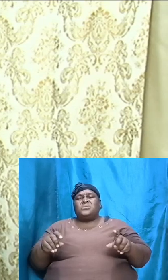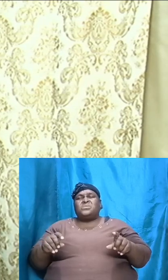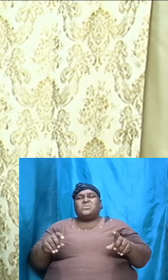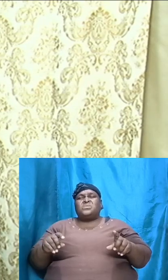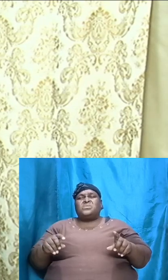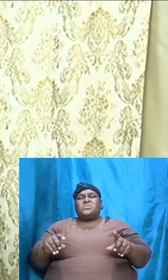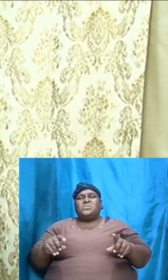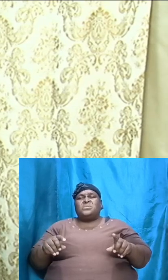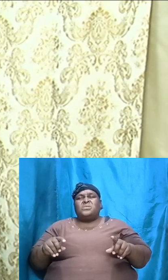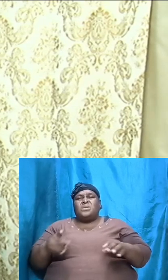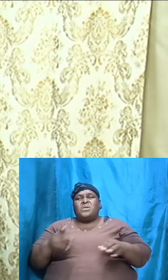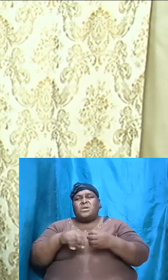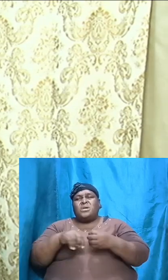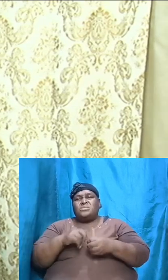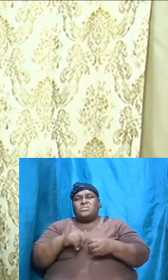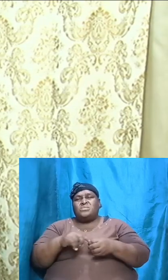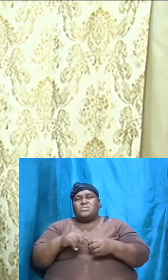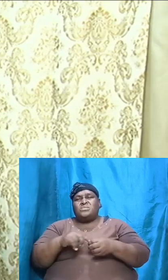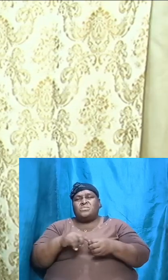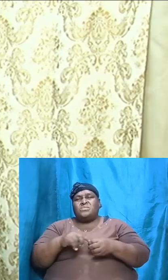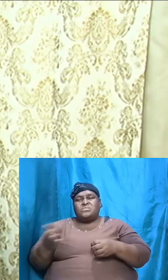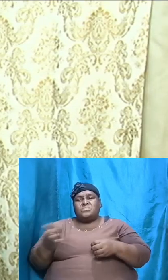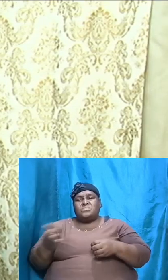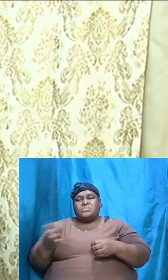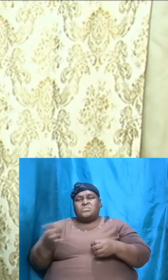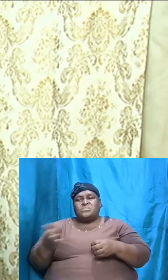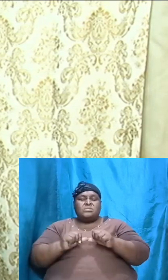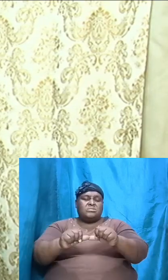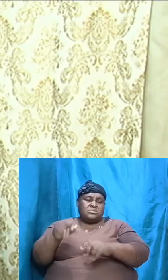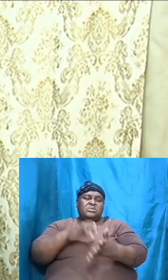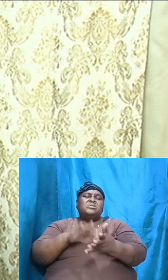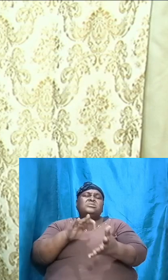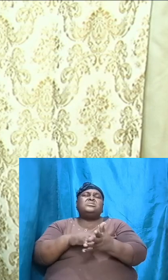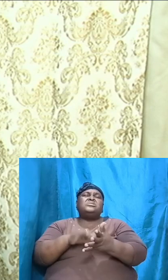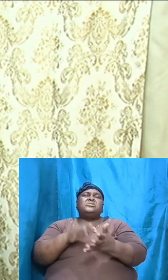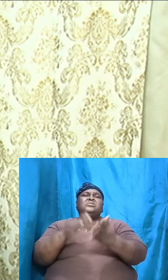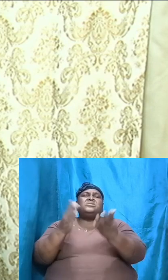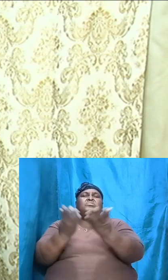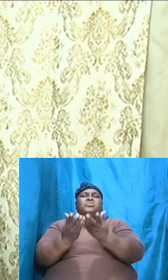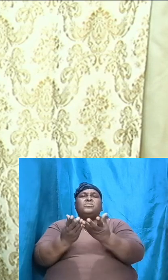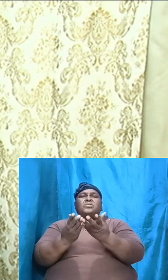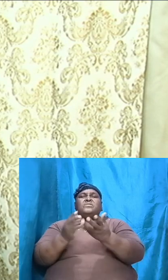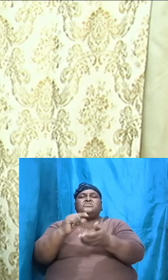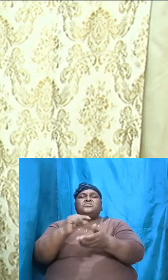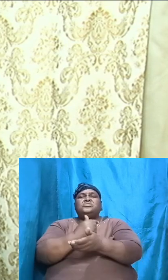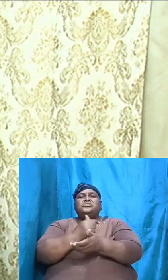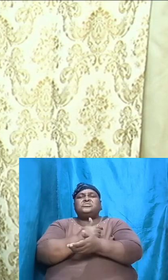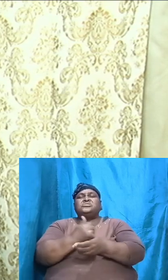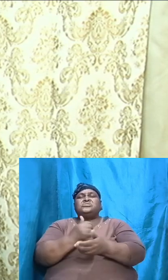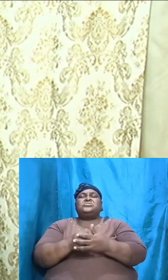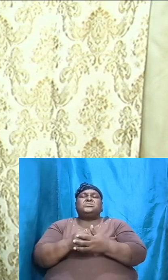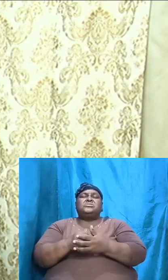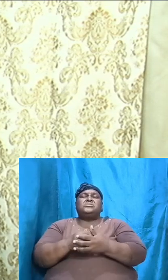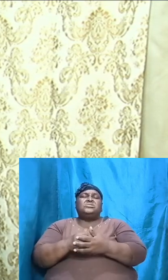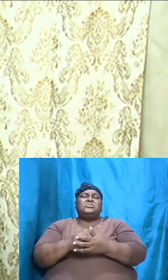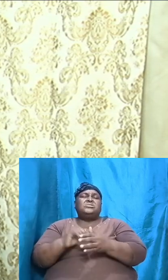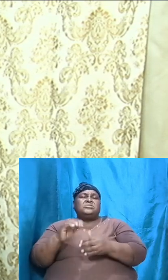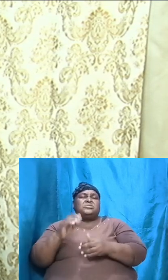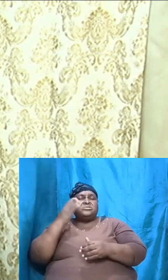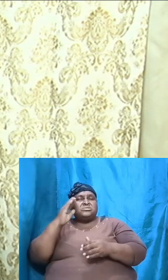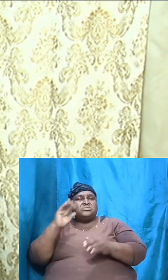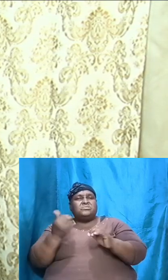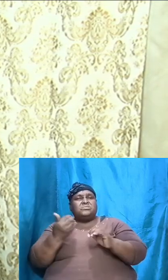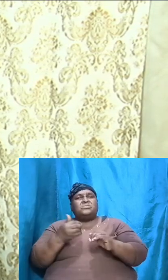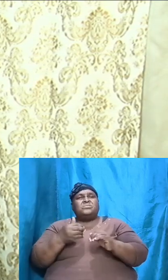around them as we continue to explore the book of Genesis and thereafter we see how we proceed the Lord